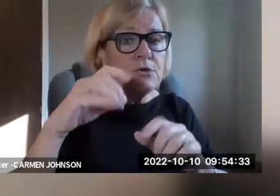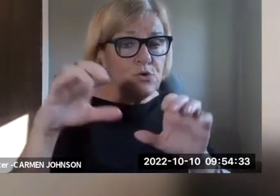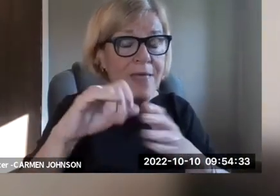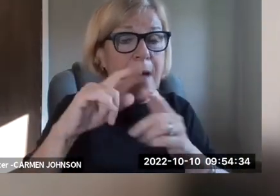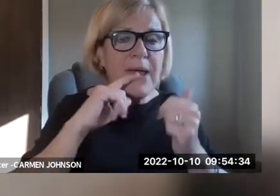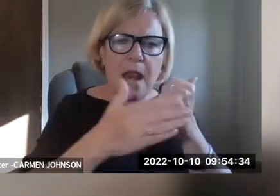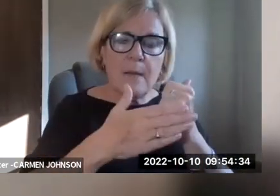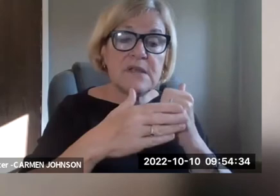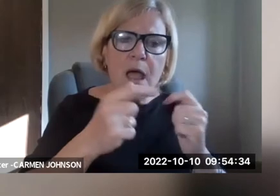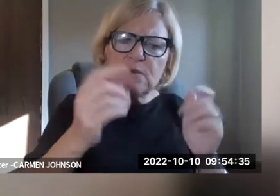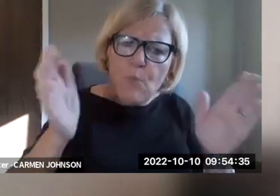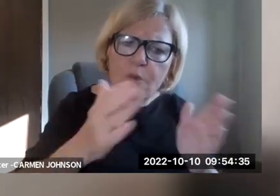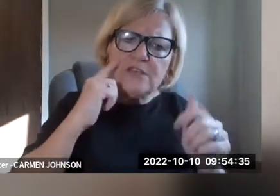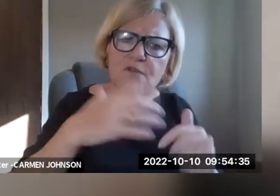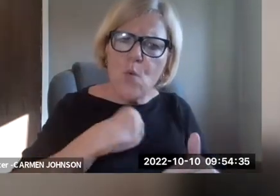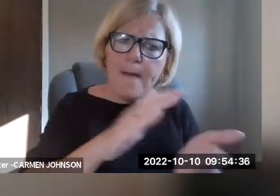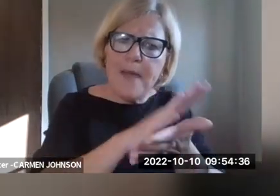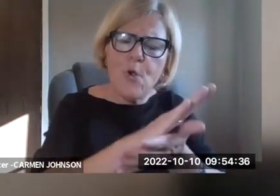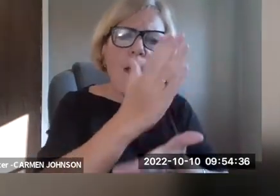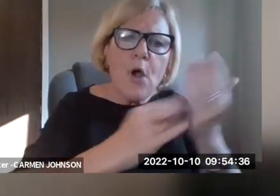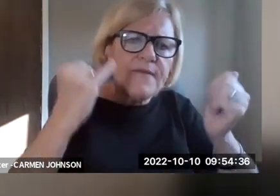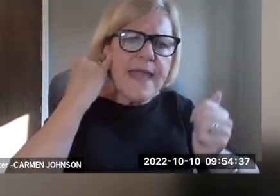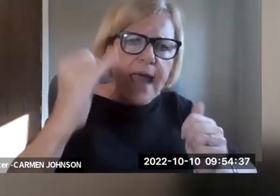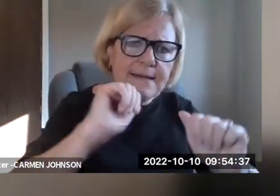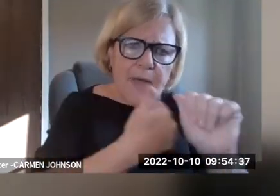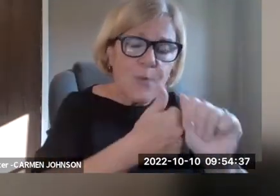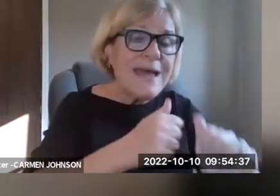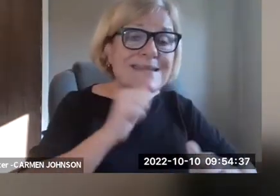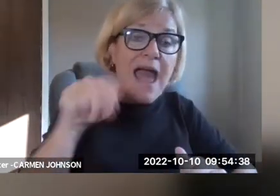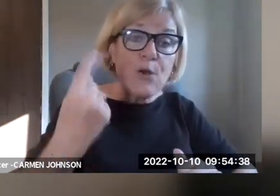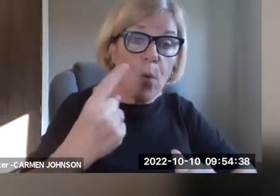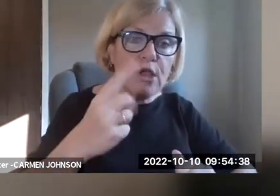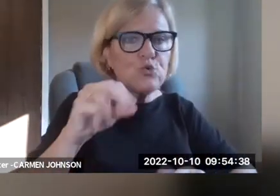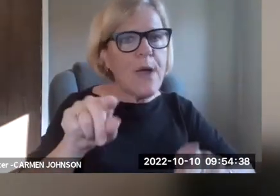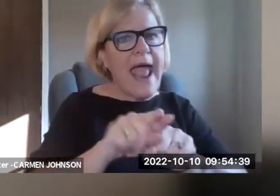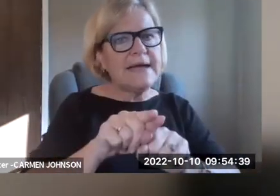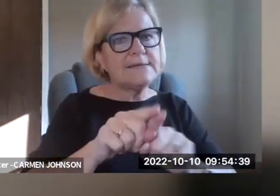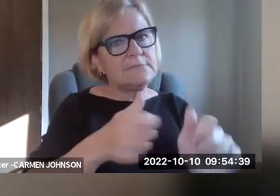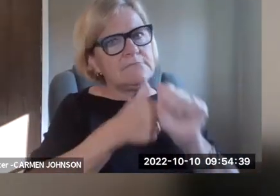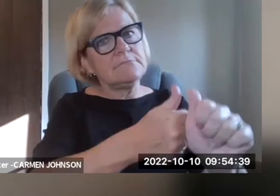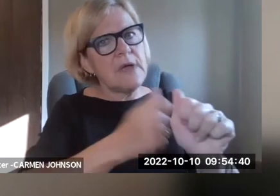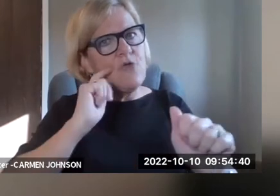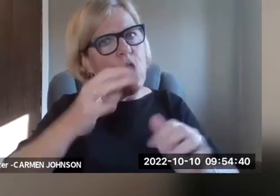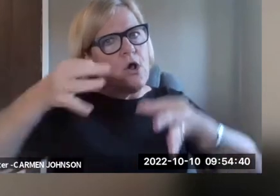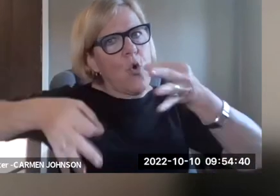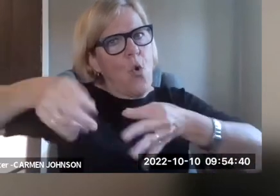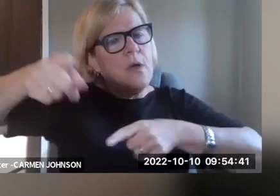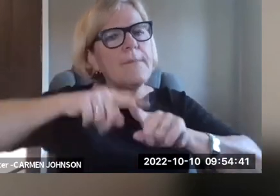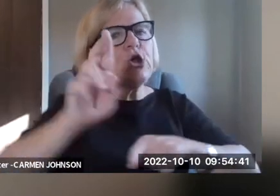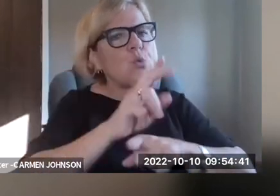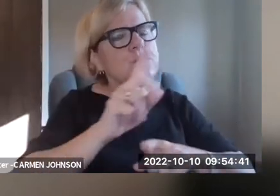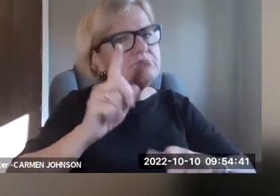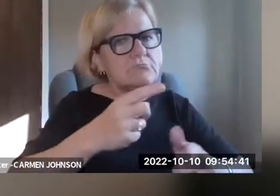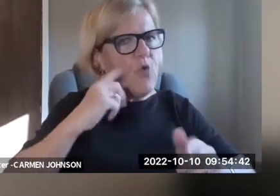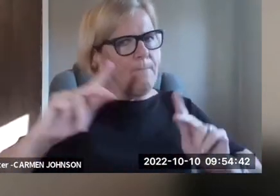of non administrators to make it as easy as possible, but I think it helps. That actually was motivational for this white paper. Like part of the